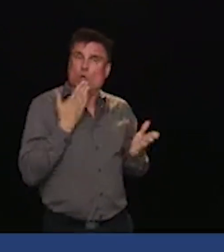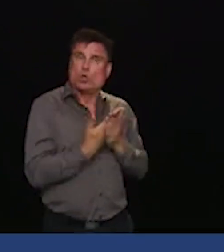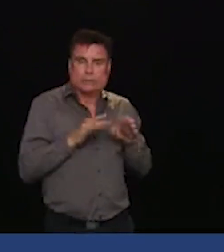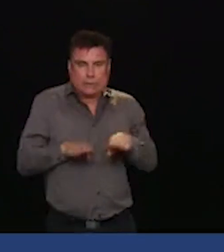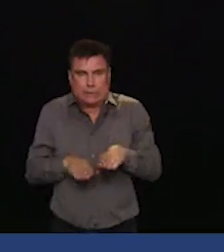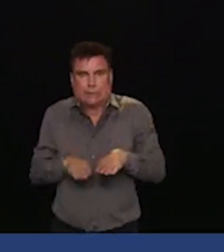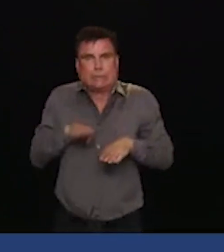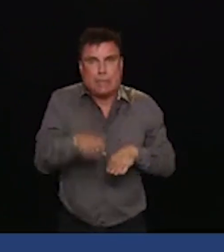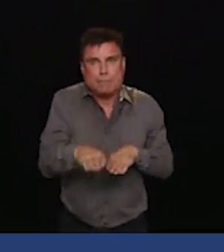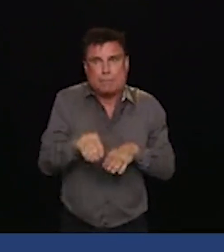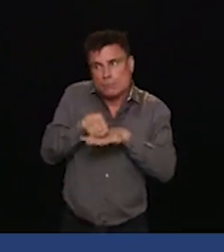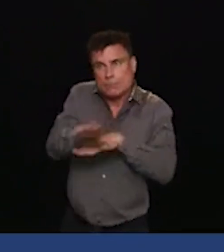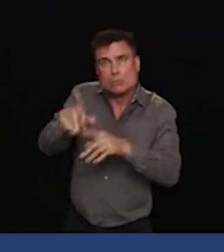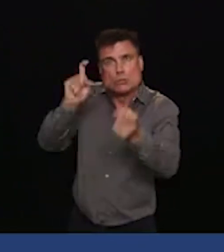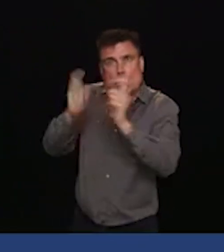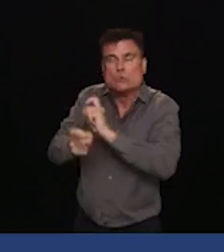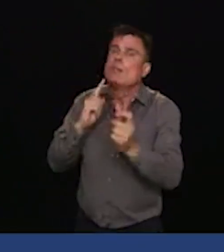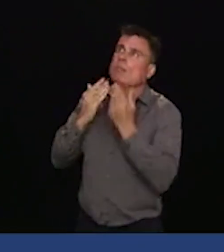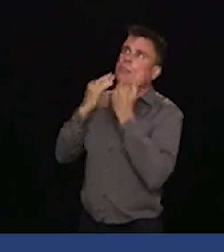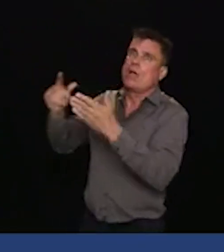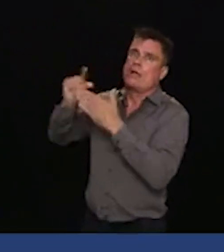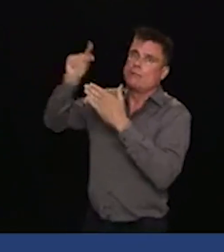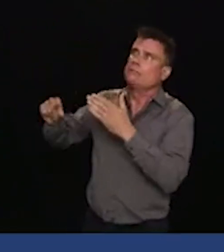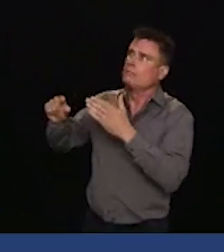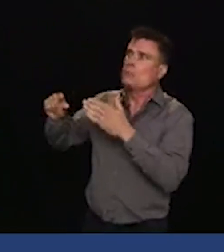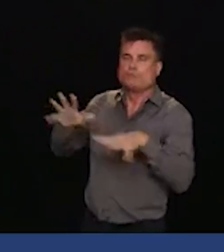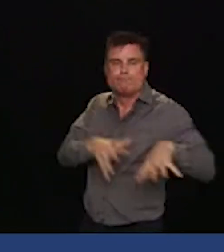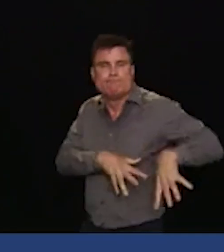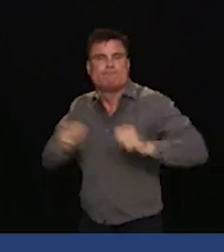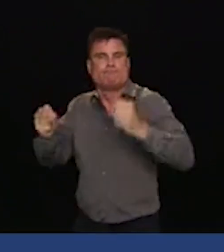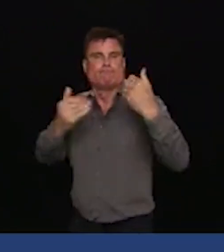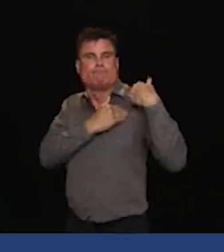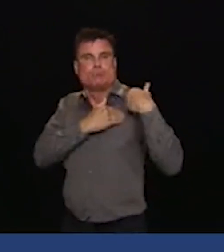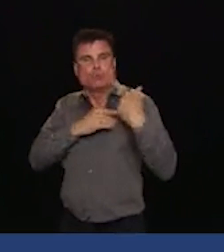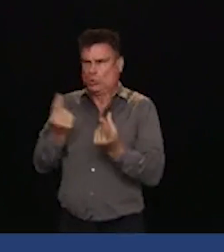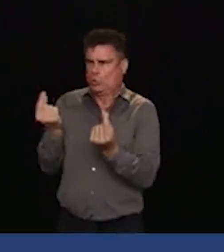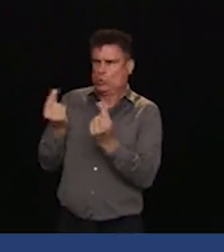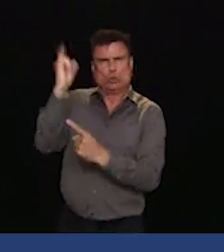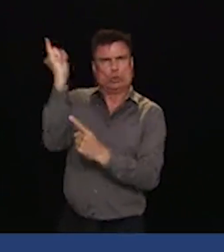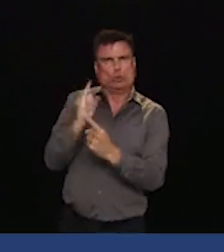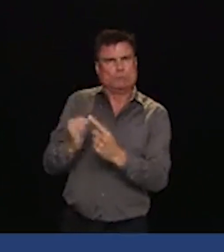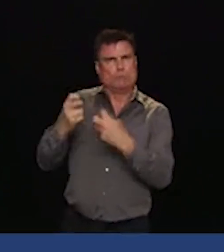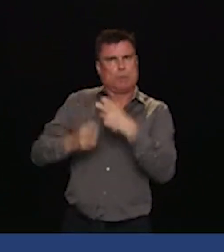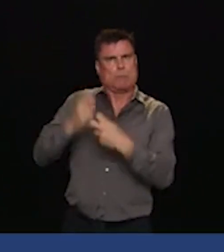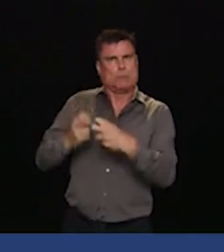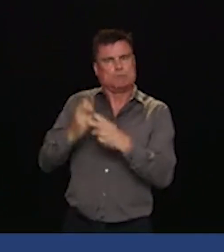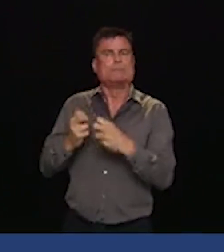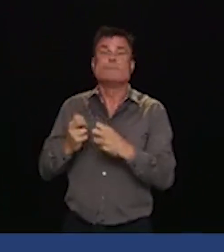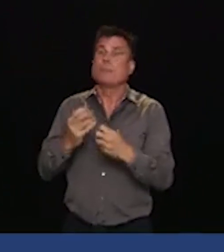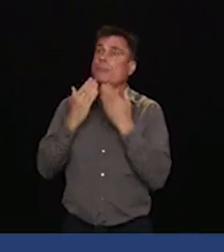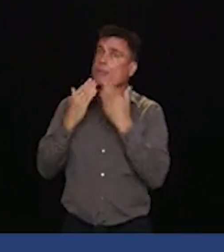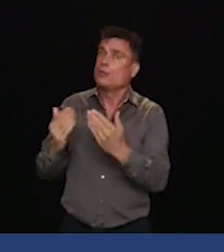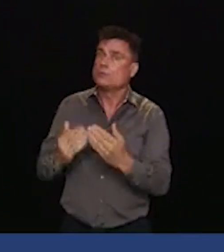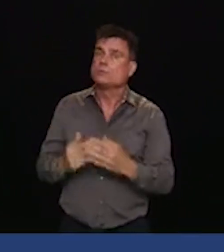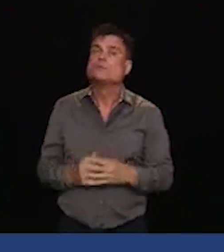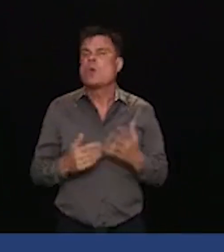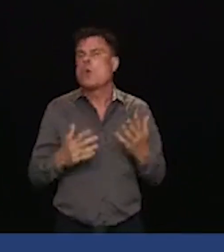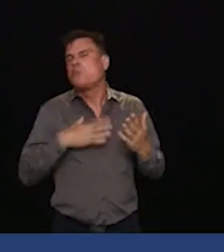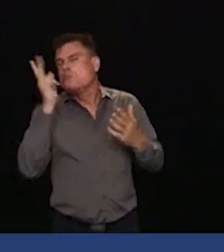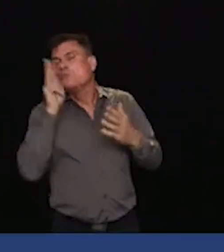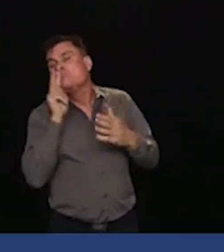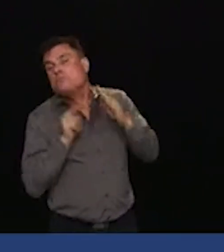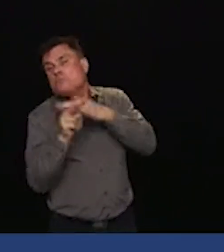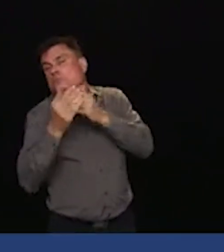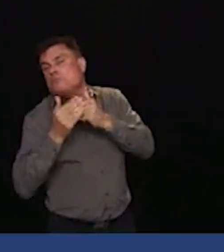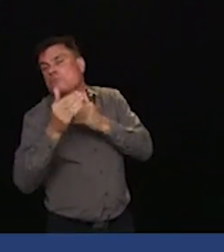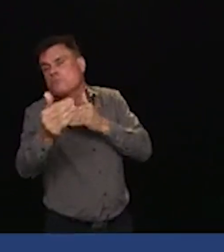of interest and support and certainly we will see, I would suspect, a high level of public consultation with all of the partners